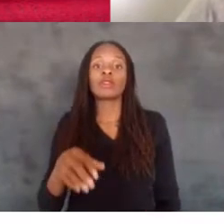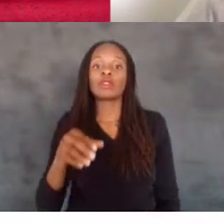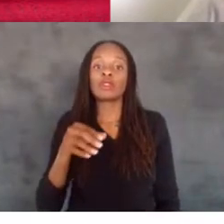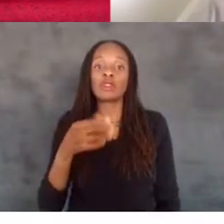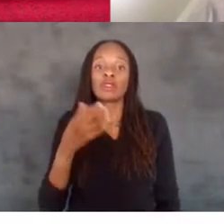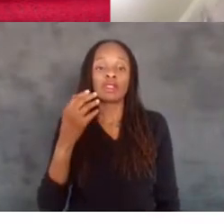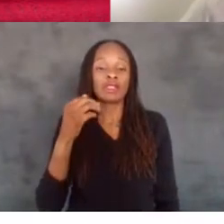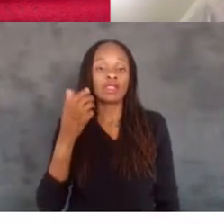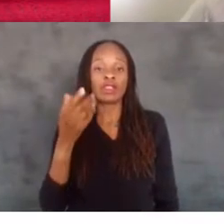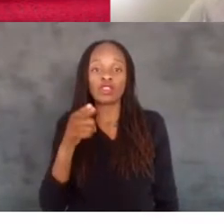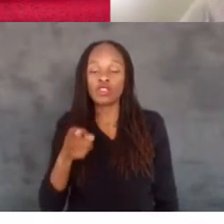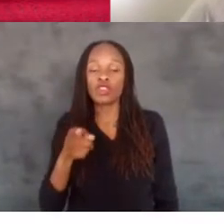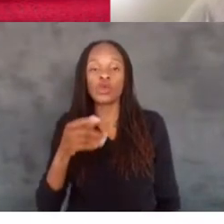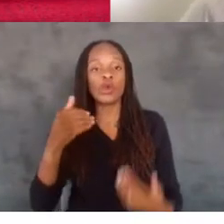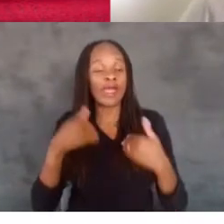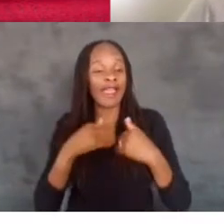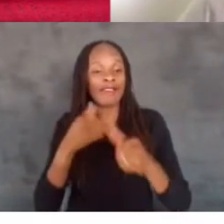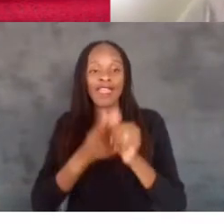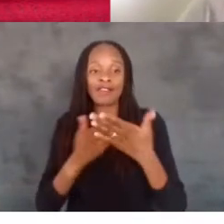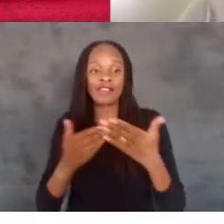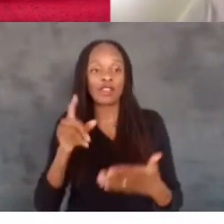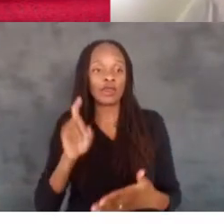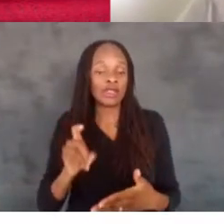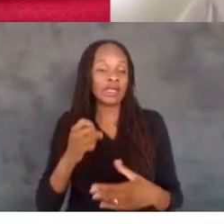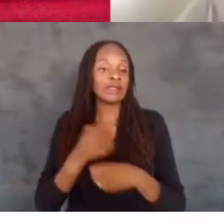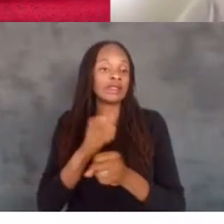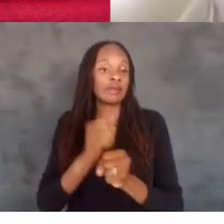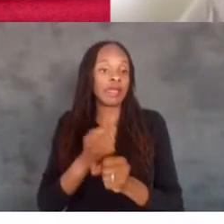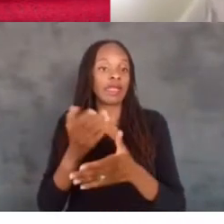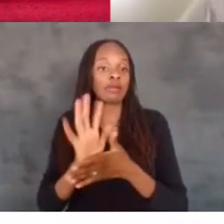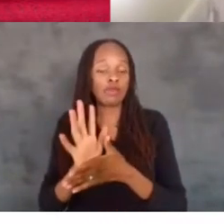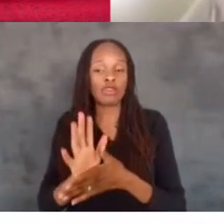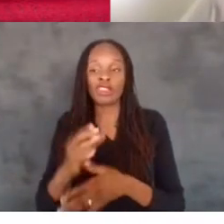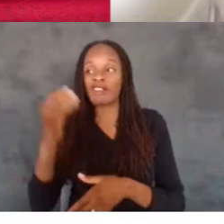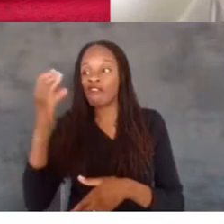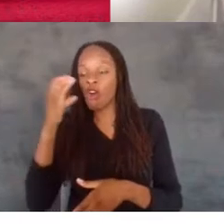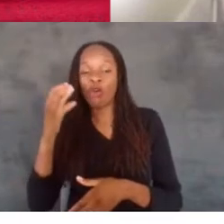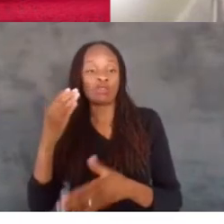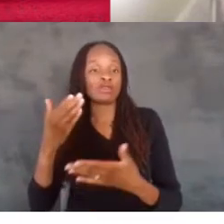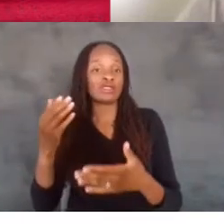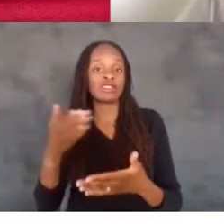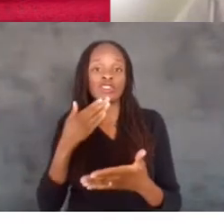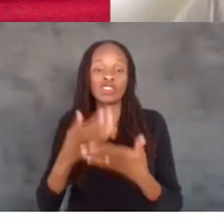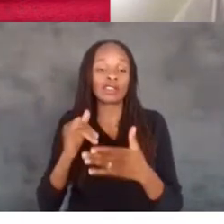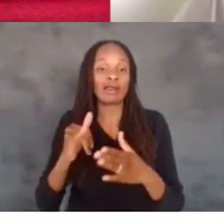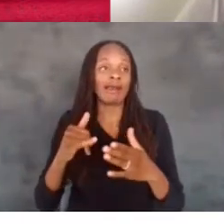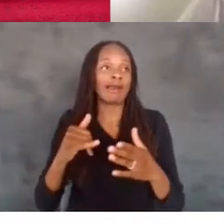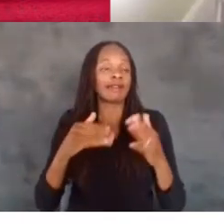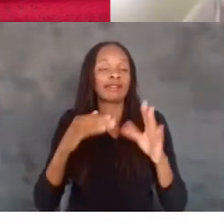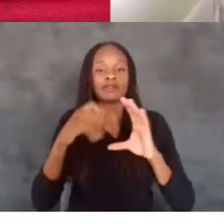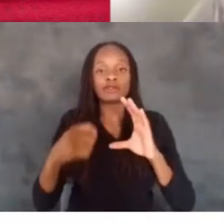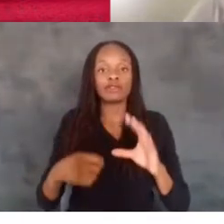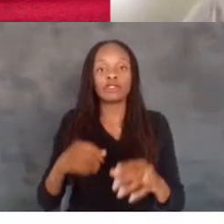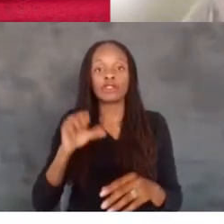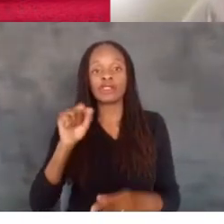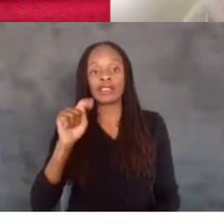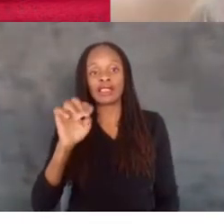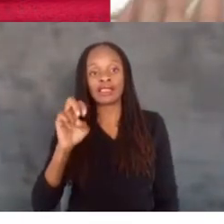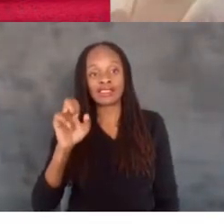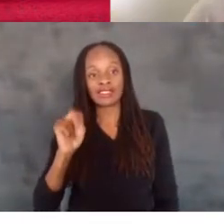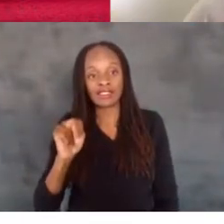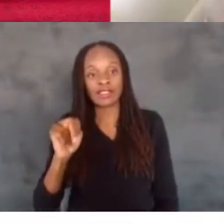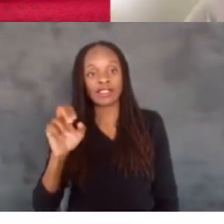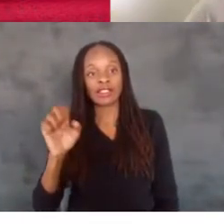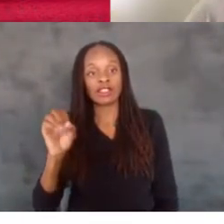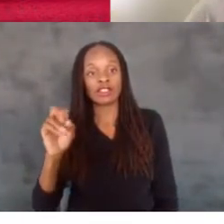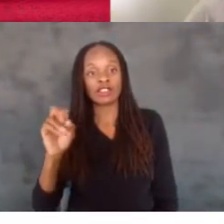to make a movie. You've got phones that film just as good as any of the other cameras. You've got, like, Steven Soderbergh is using phones to shoot his movies. We